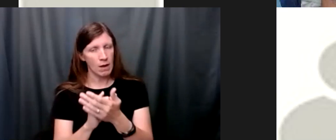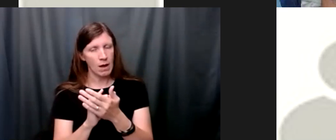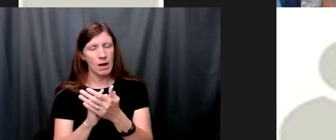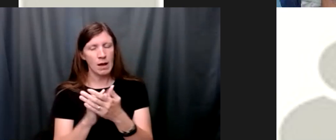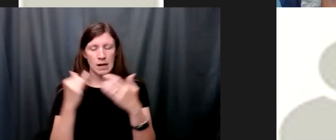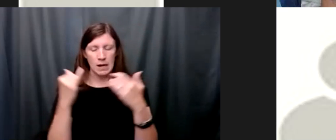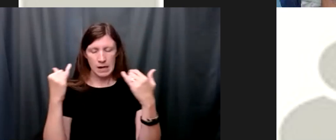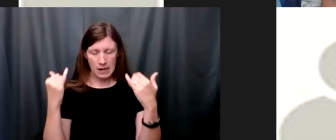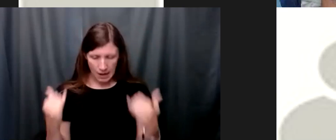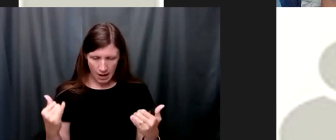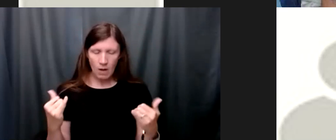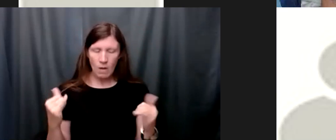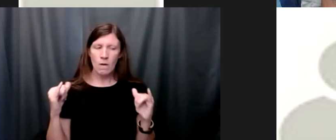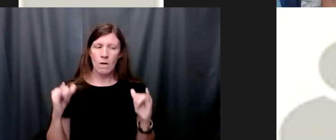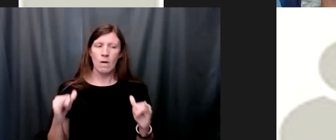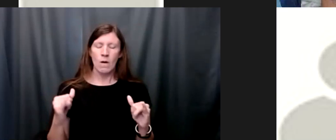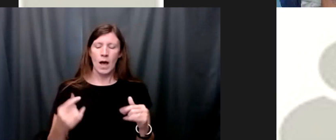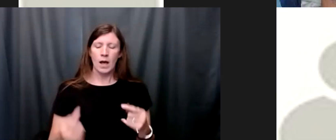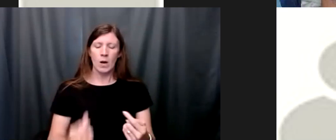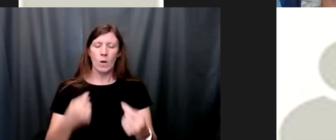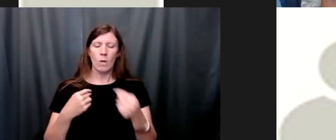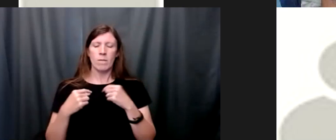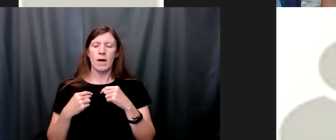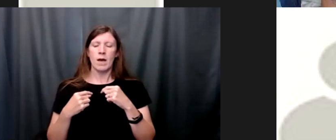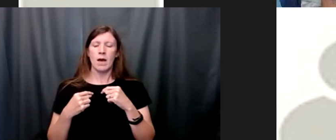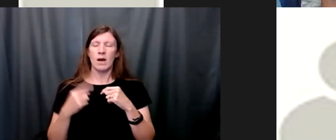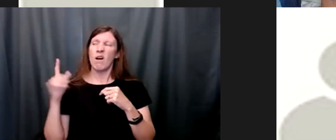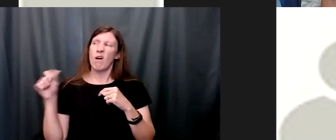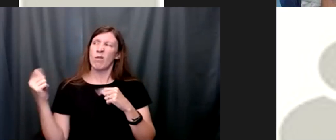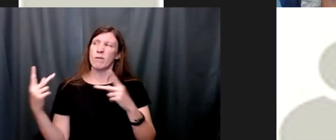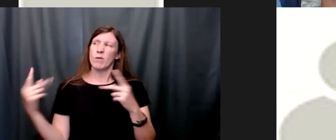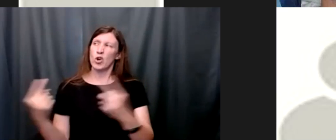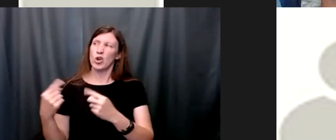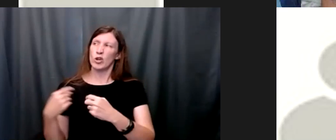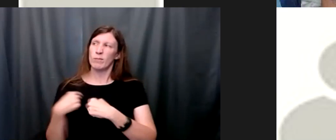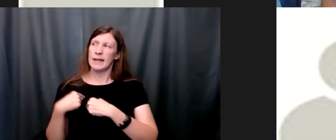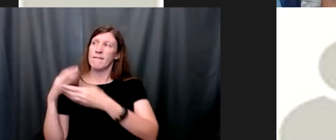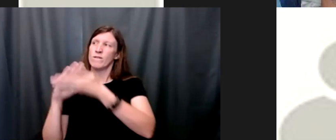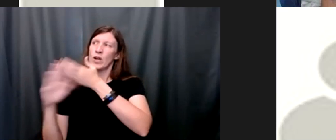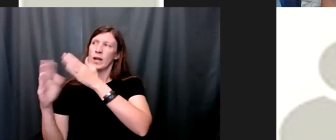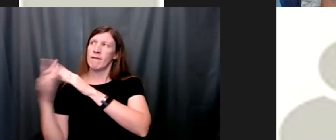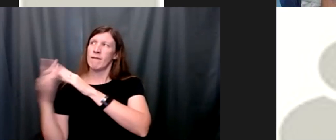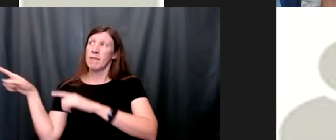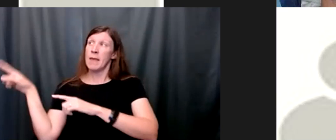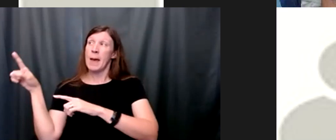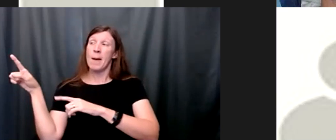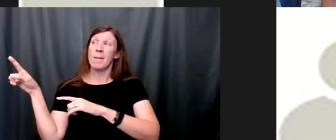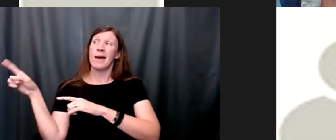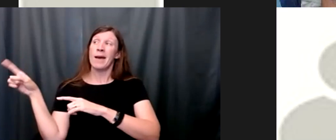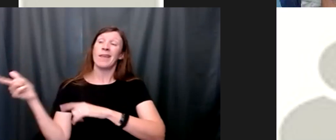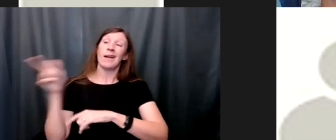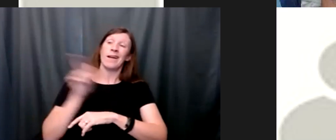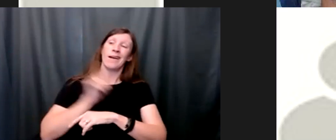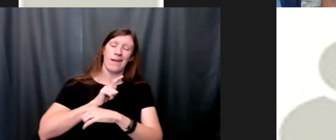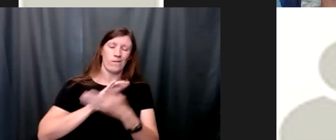um go back forgive others and in turn forgive myself and uh in doing